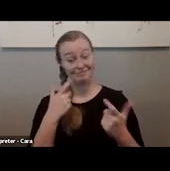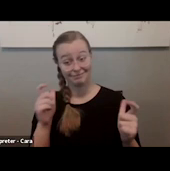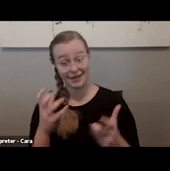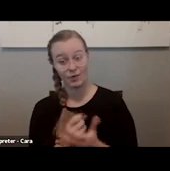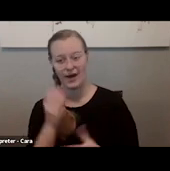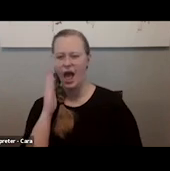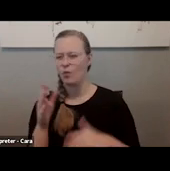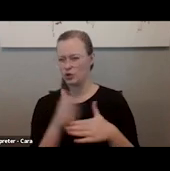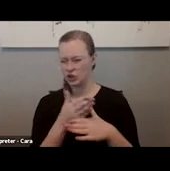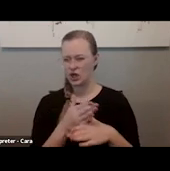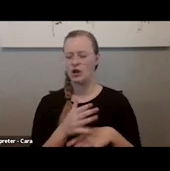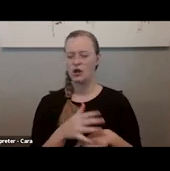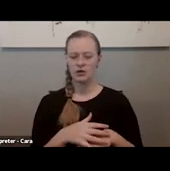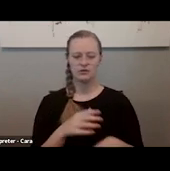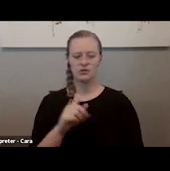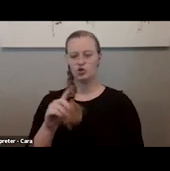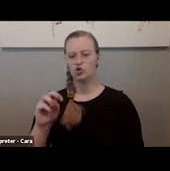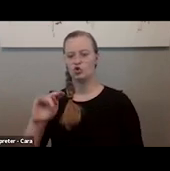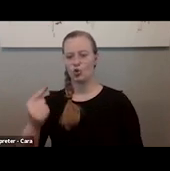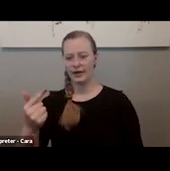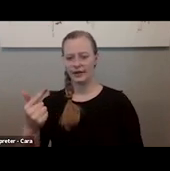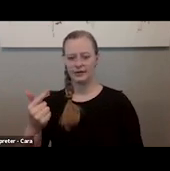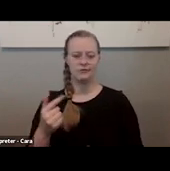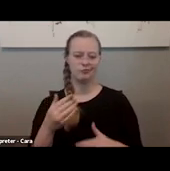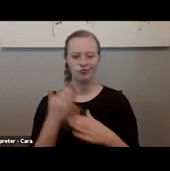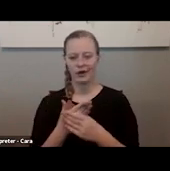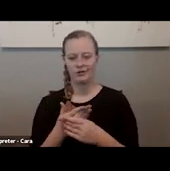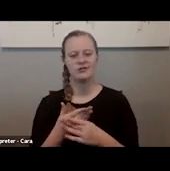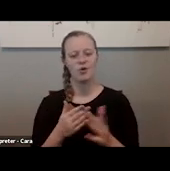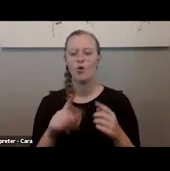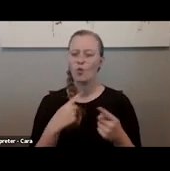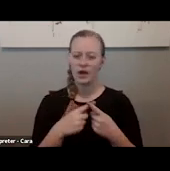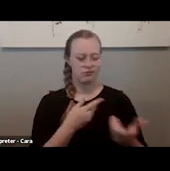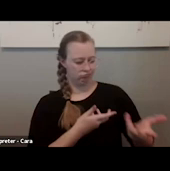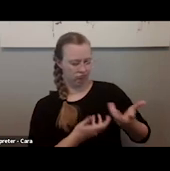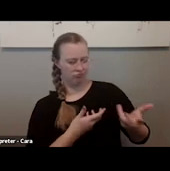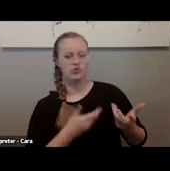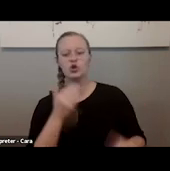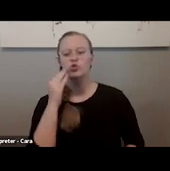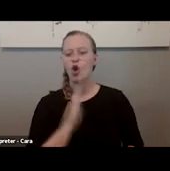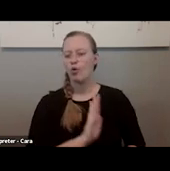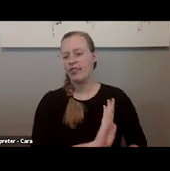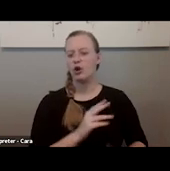for you so that when you speak with your member of Congress for a Zoom-in, you know where they stand. Next slide.